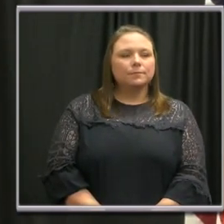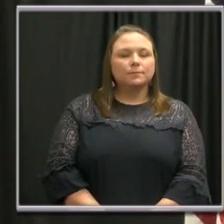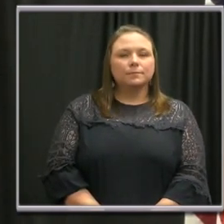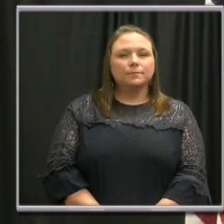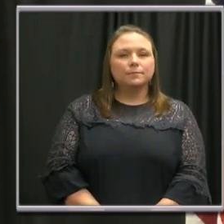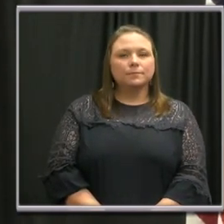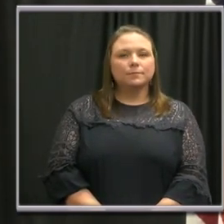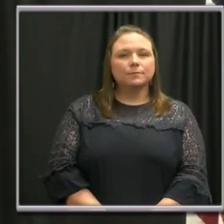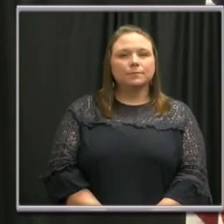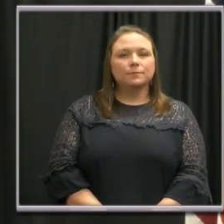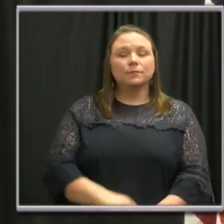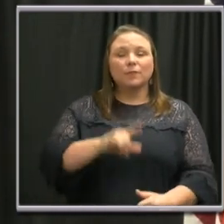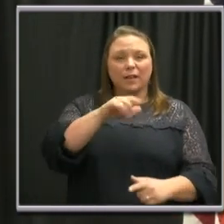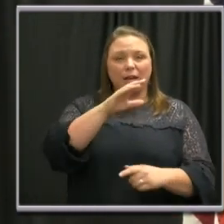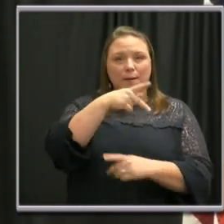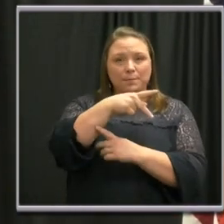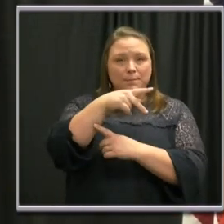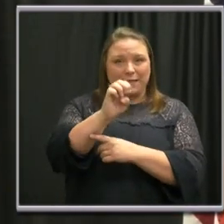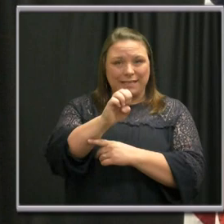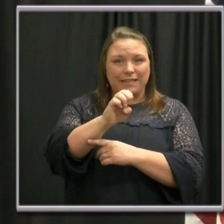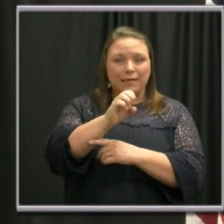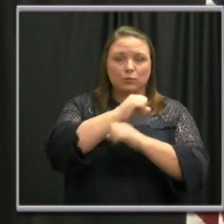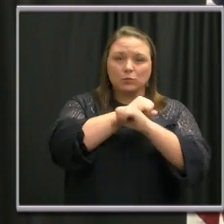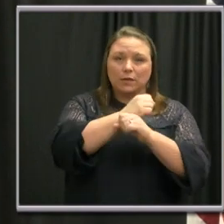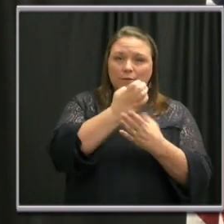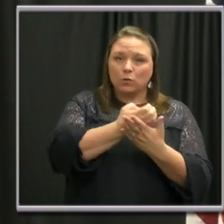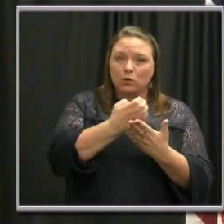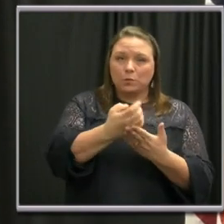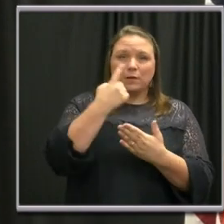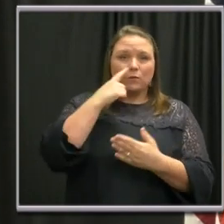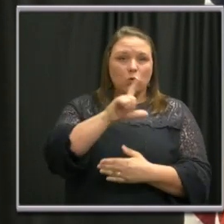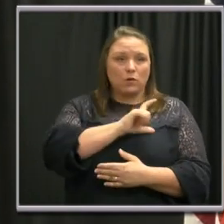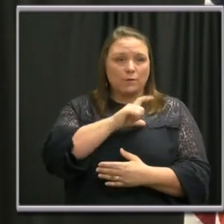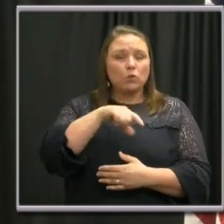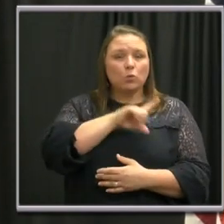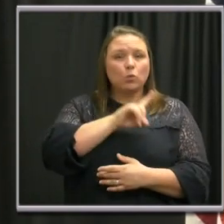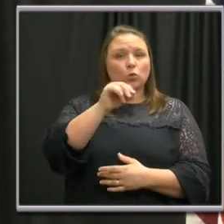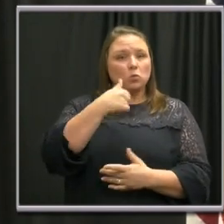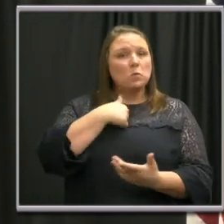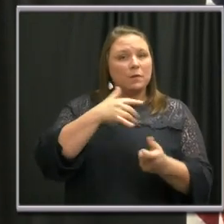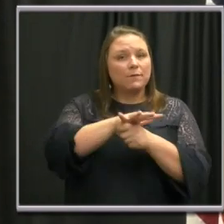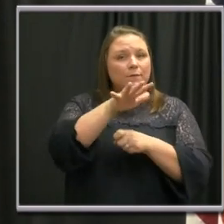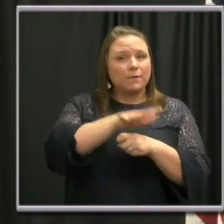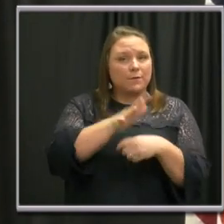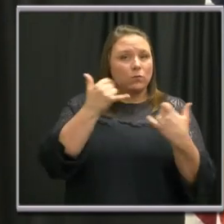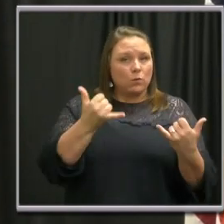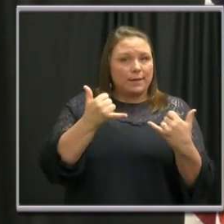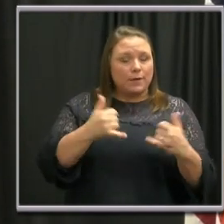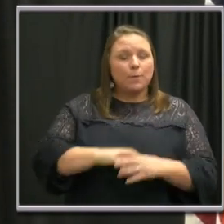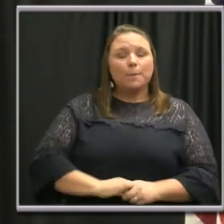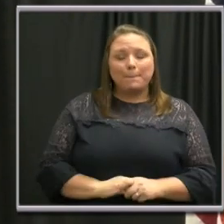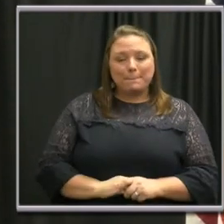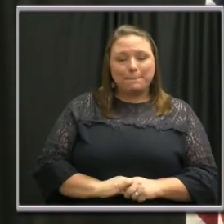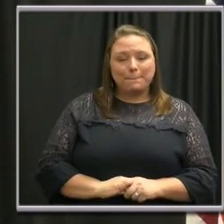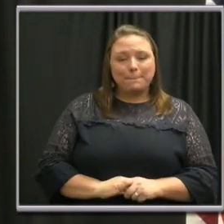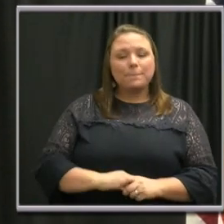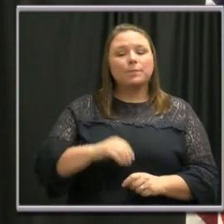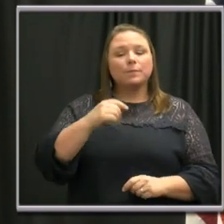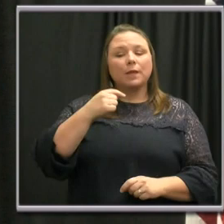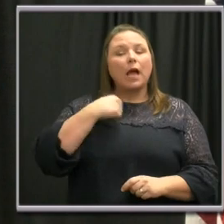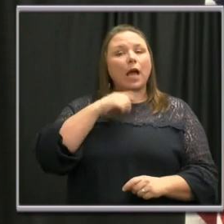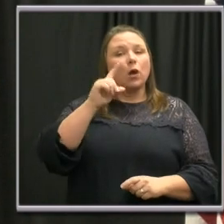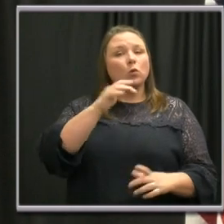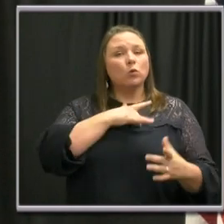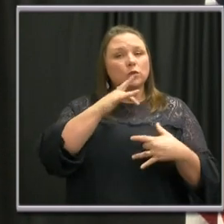As to the protective equipment for our officers, we do have an adequate supply at this point. I do concern